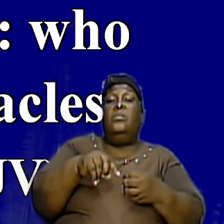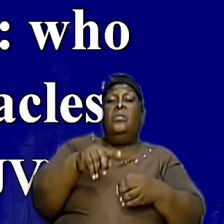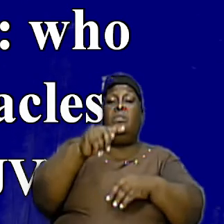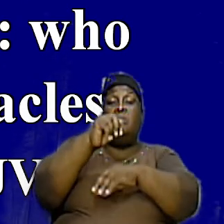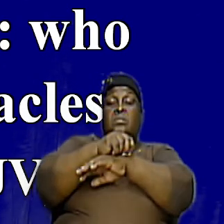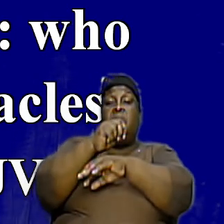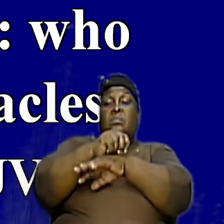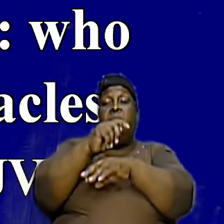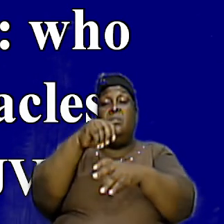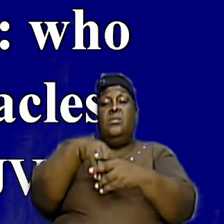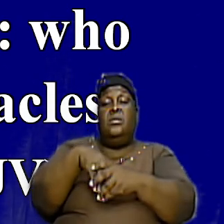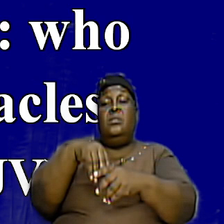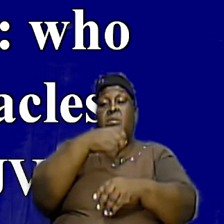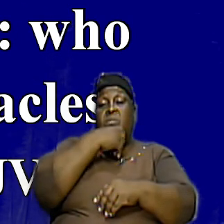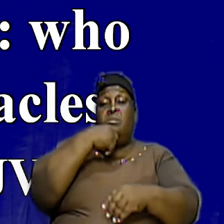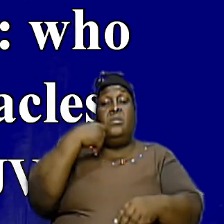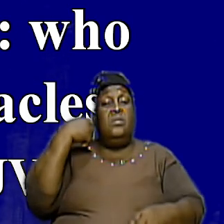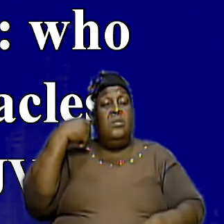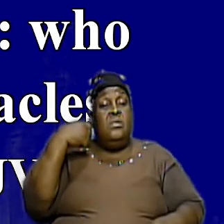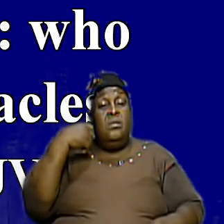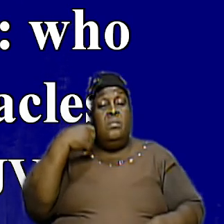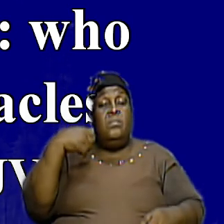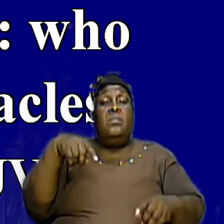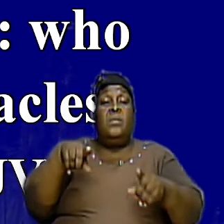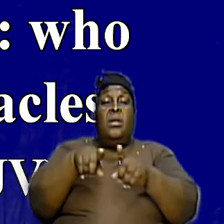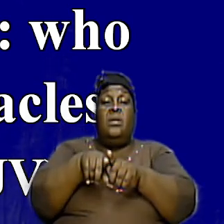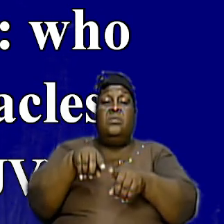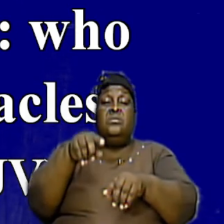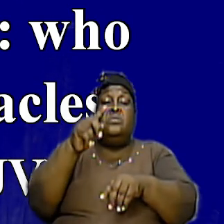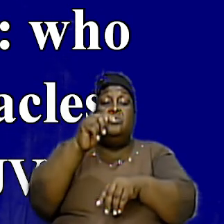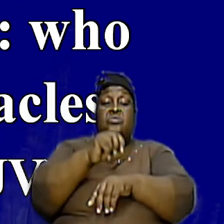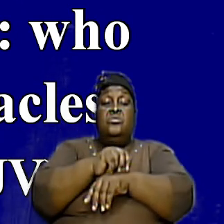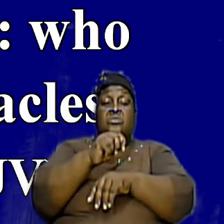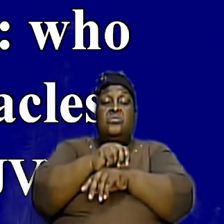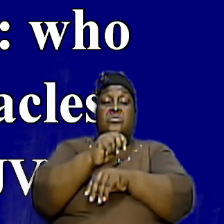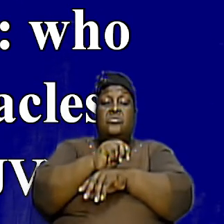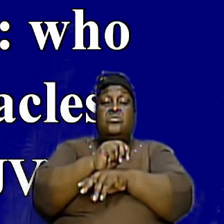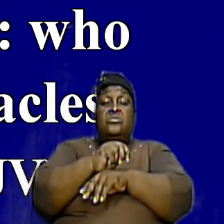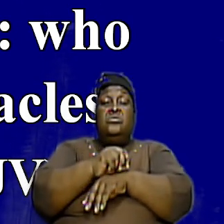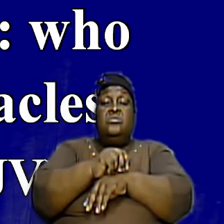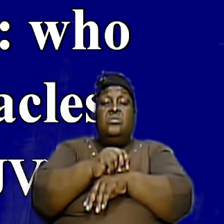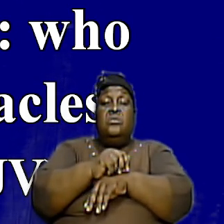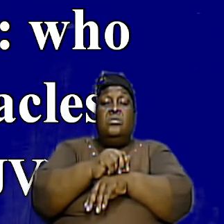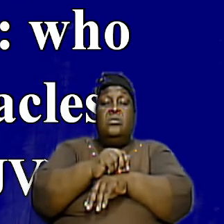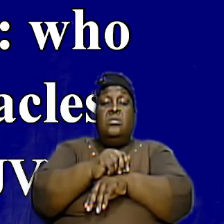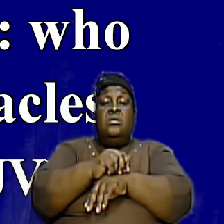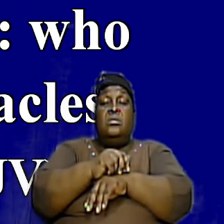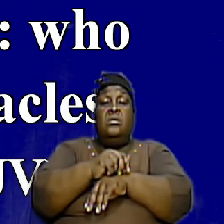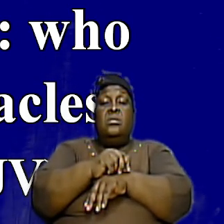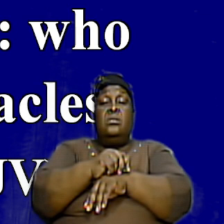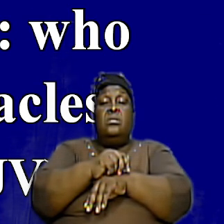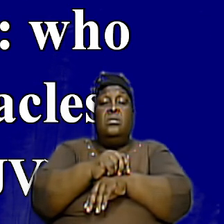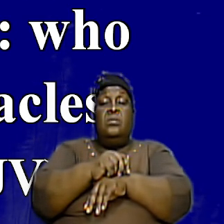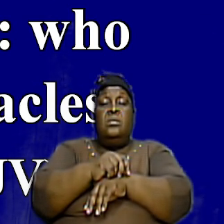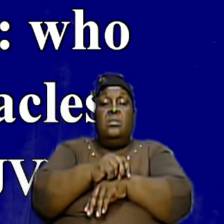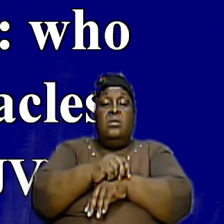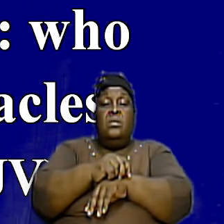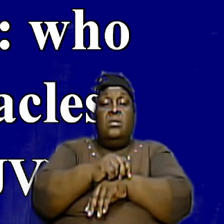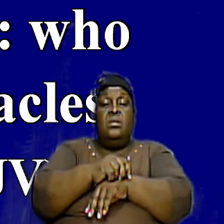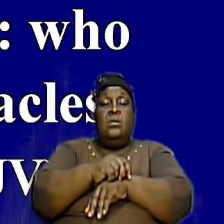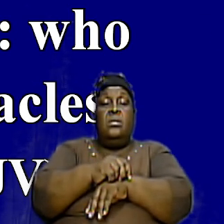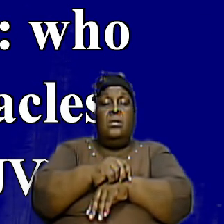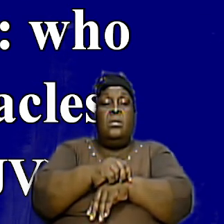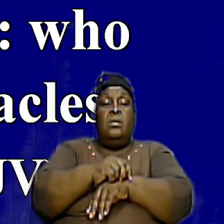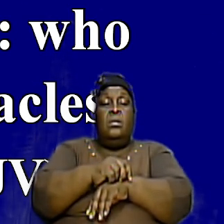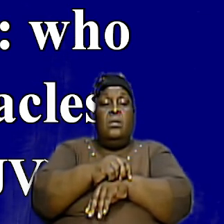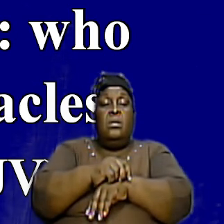that was in the wilderness as the church in the wilderness what am I saying